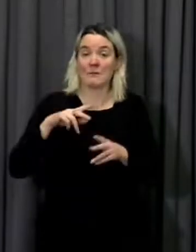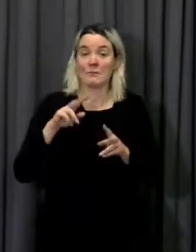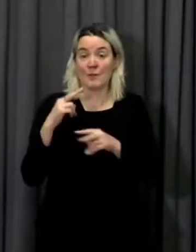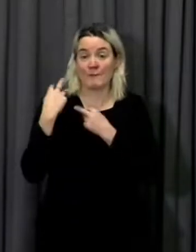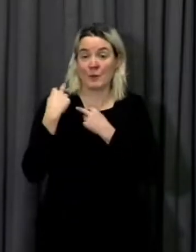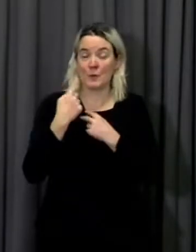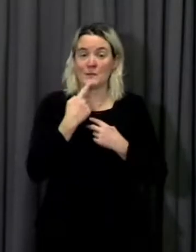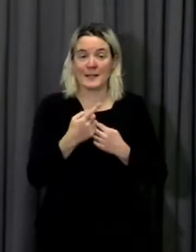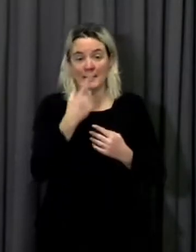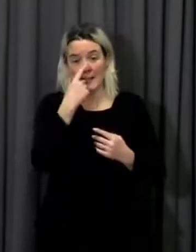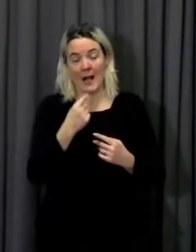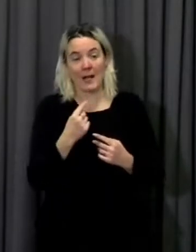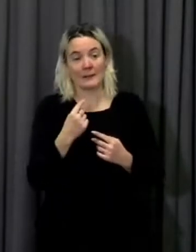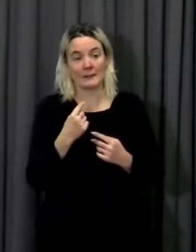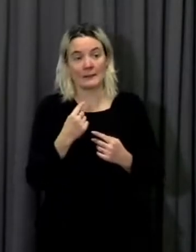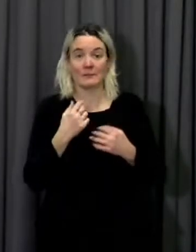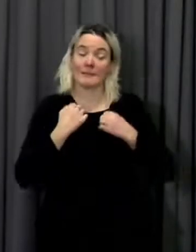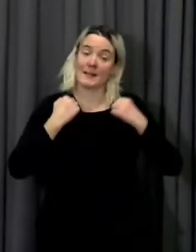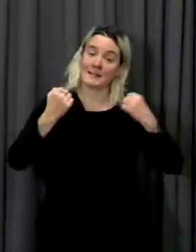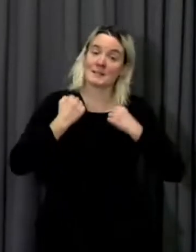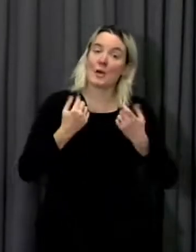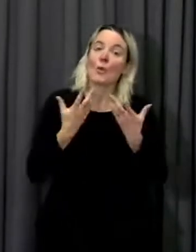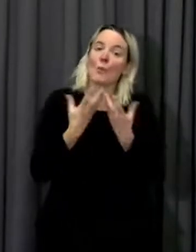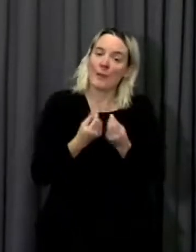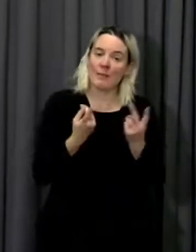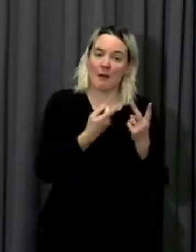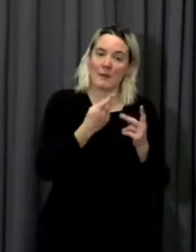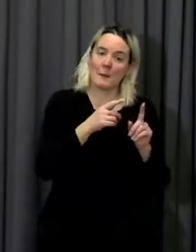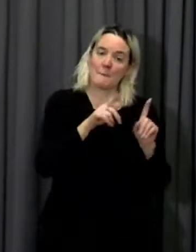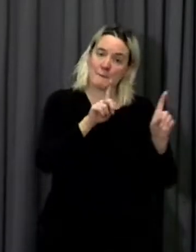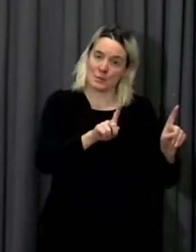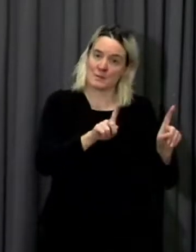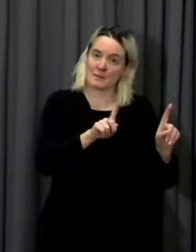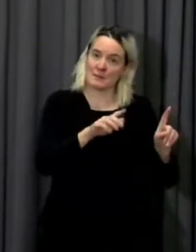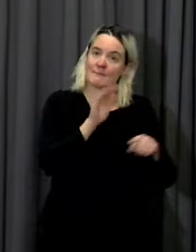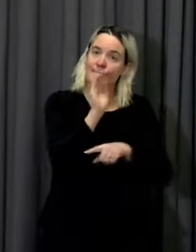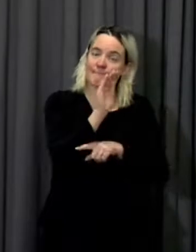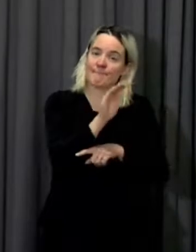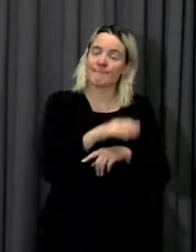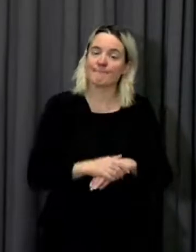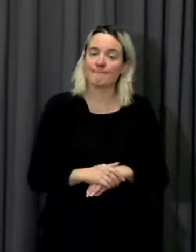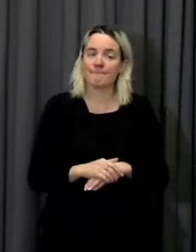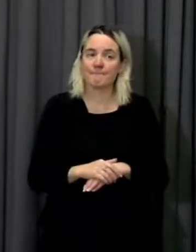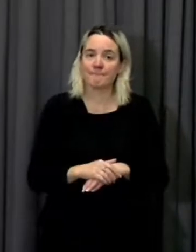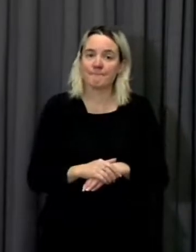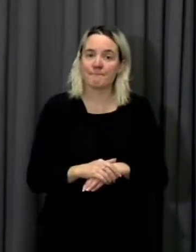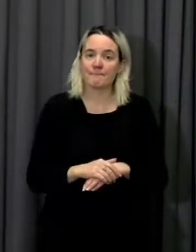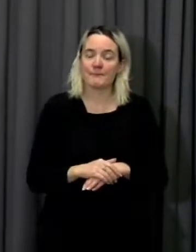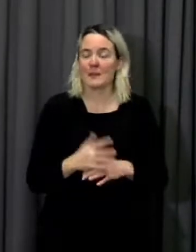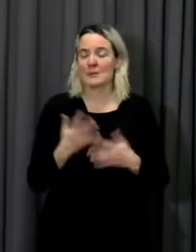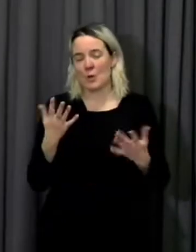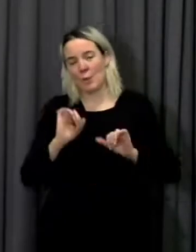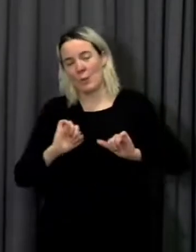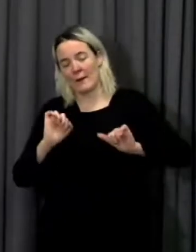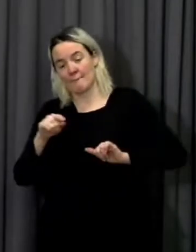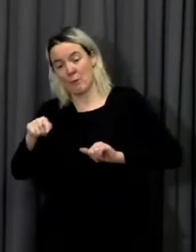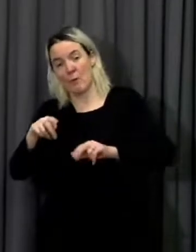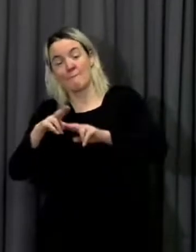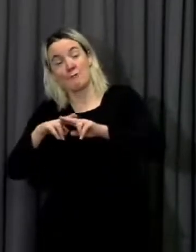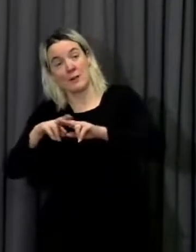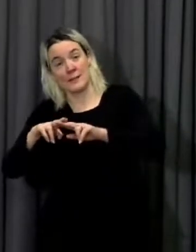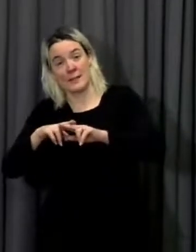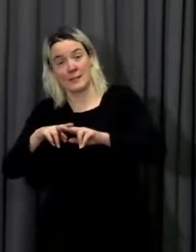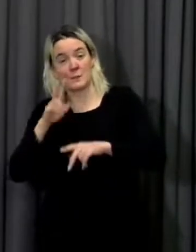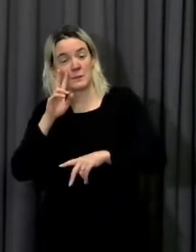to exercise with one other person and you'll have to wait until Friday to see if there will be